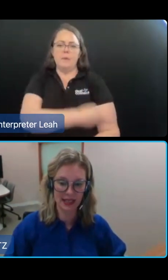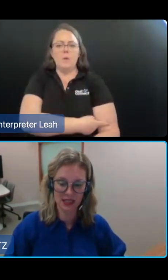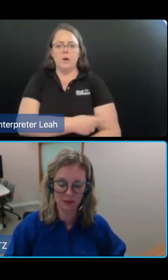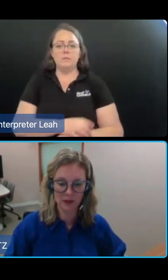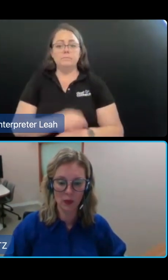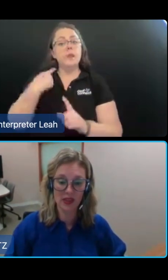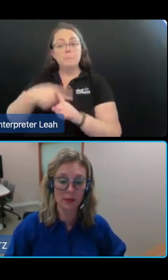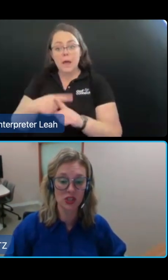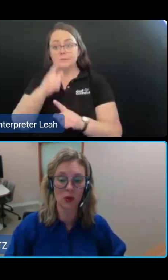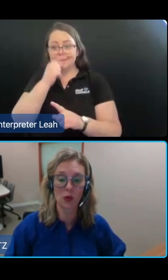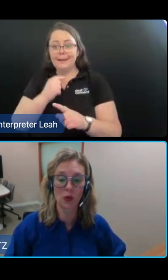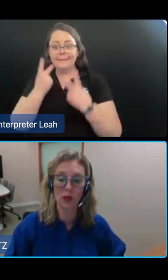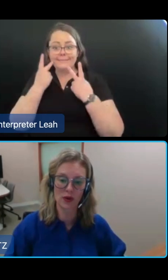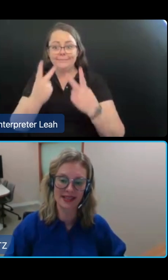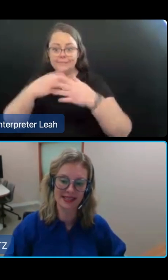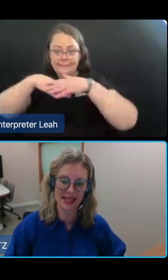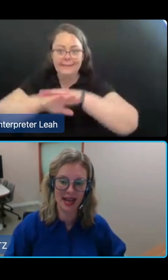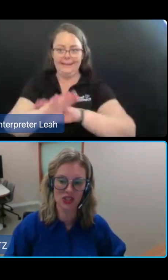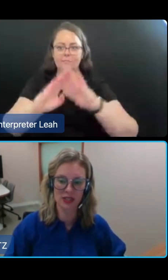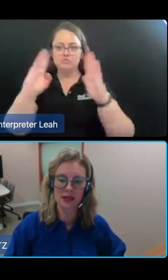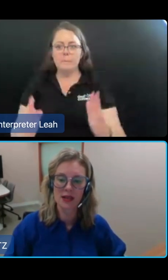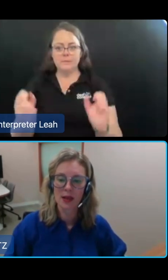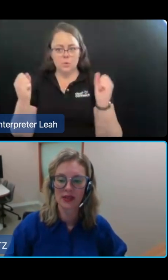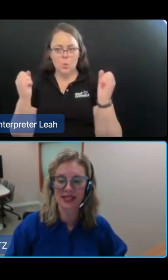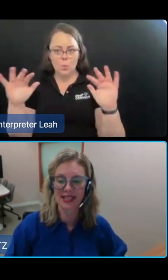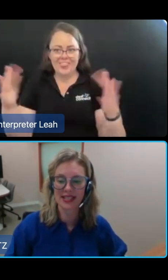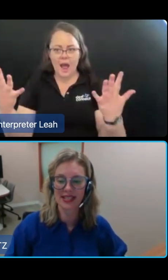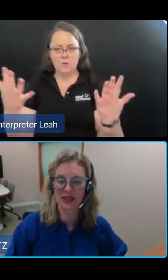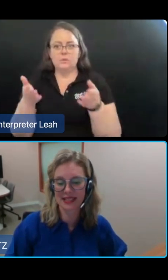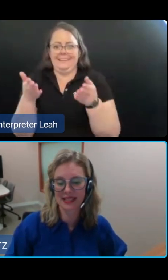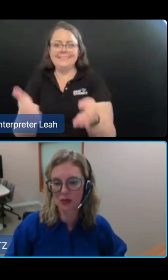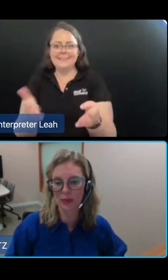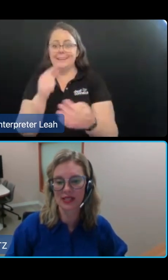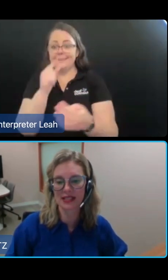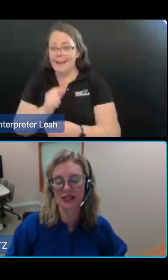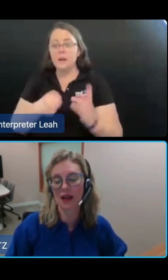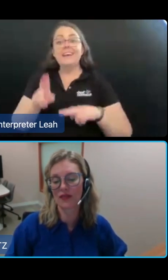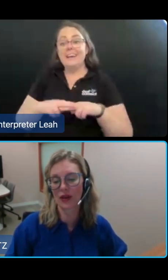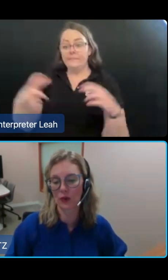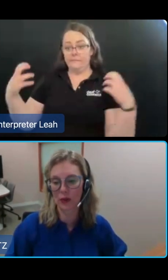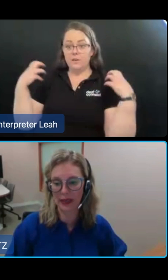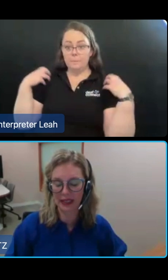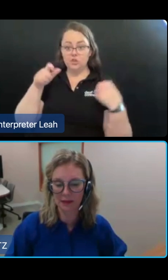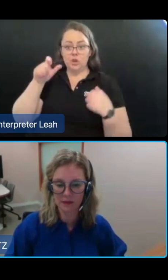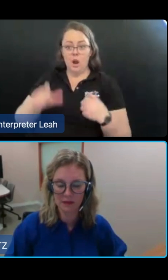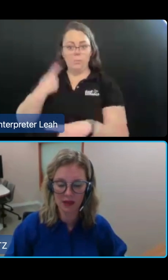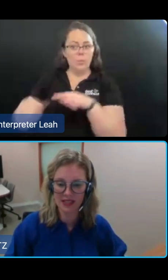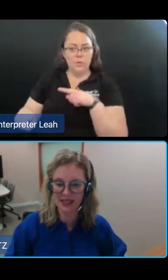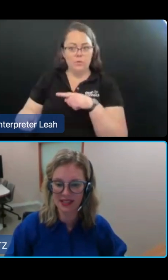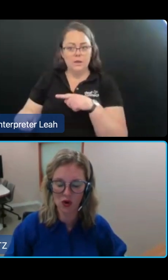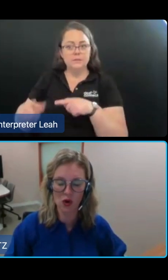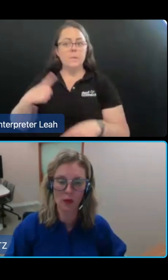or consent where the commissioner authorises that action because there is a serious risk to a person's life, health or wellbeing.